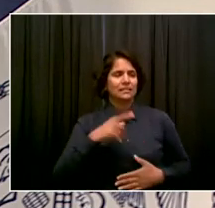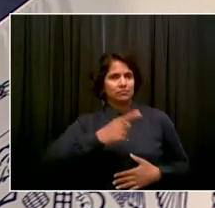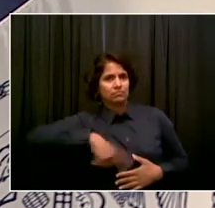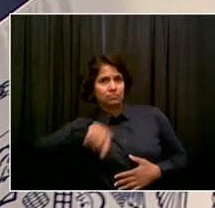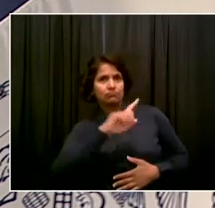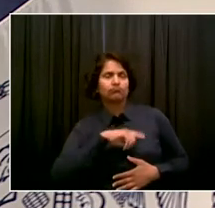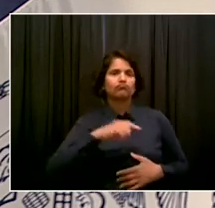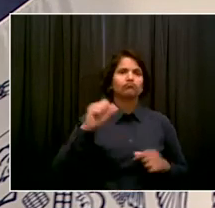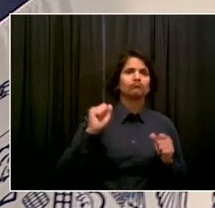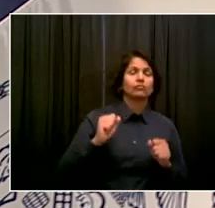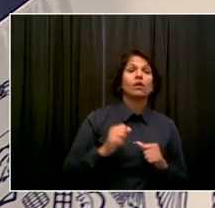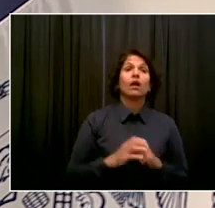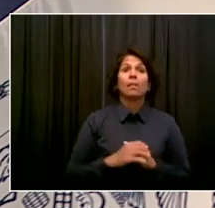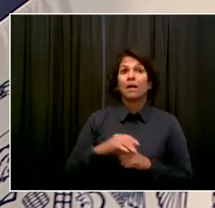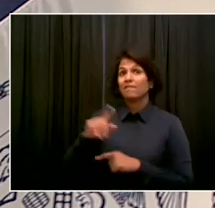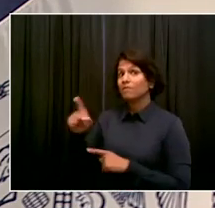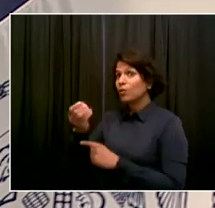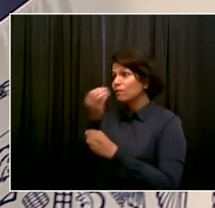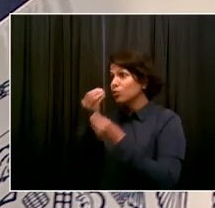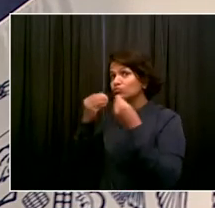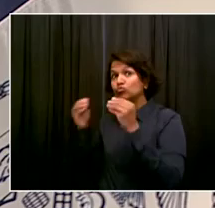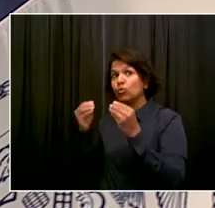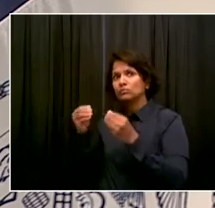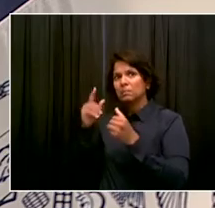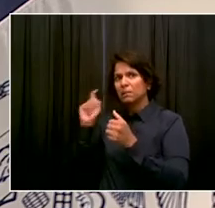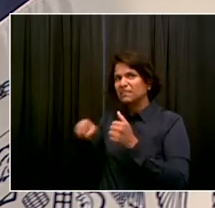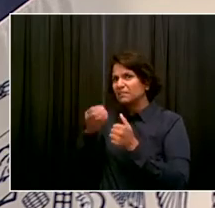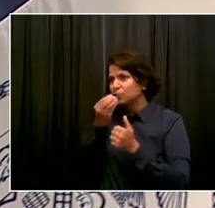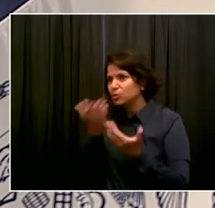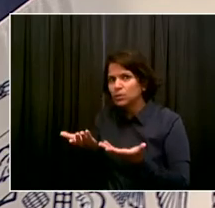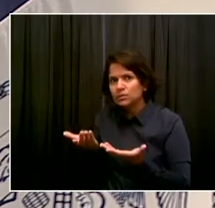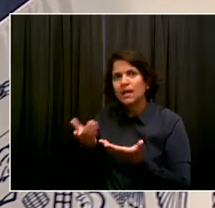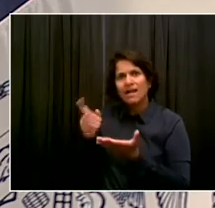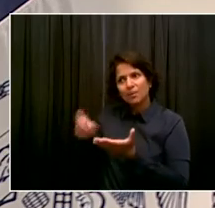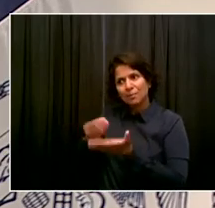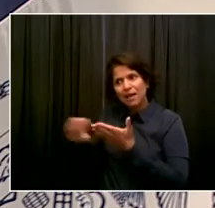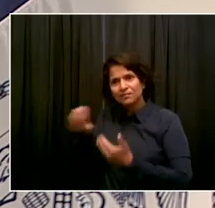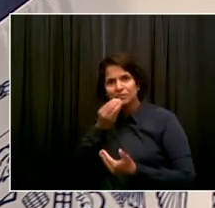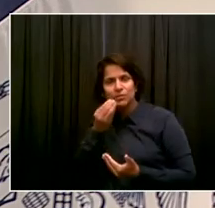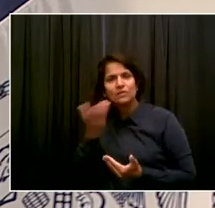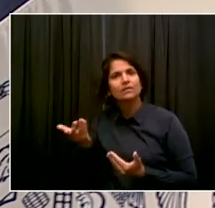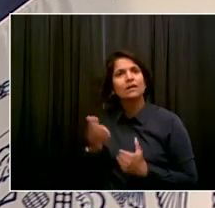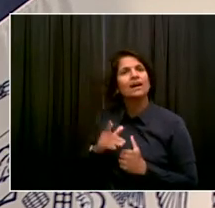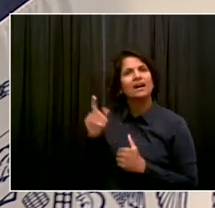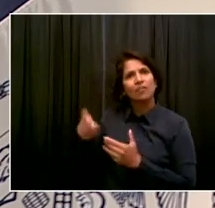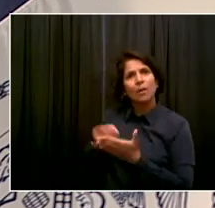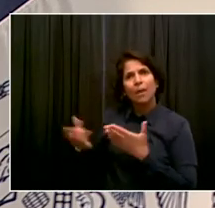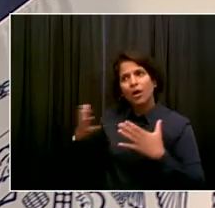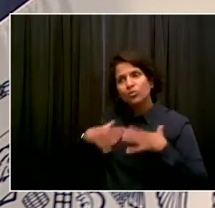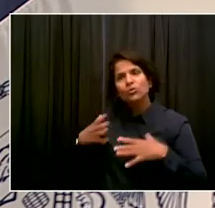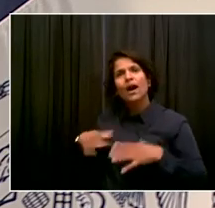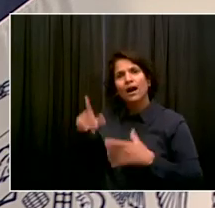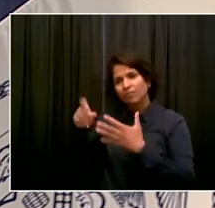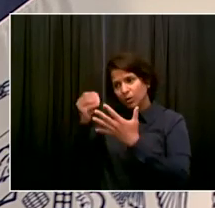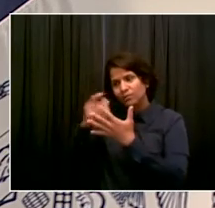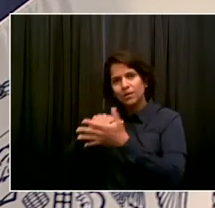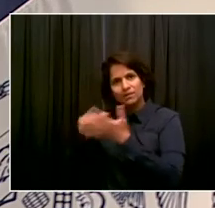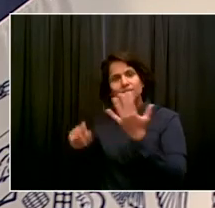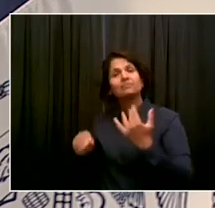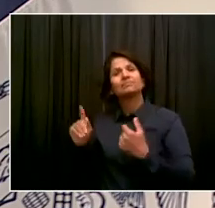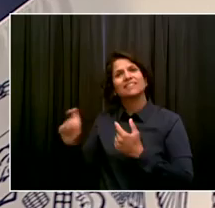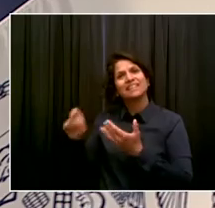essential services and where we think there's a particular need because folks are in close proximity, eating, drinking,